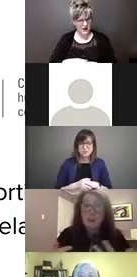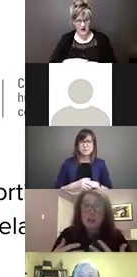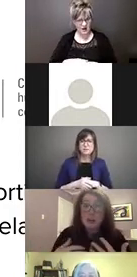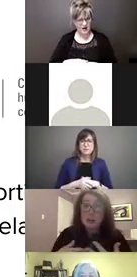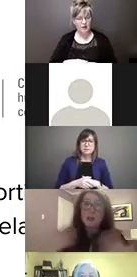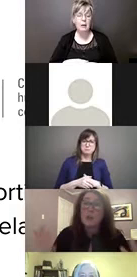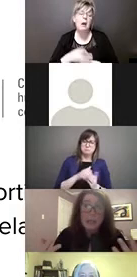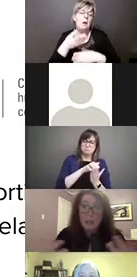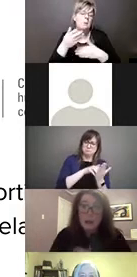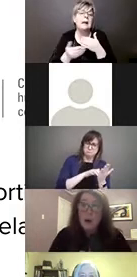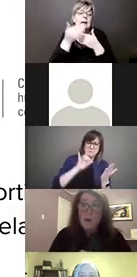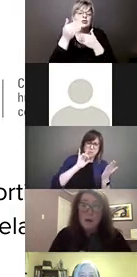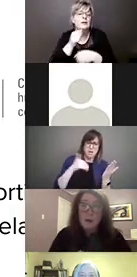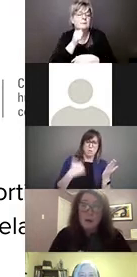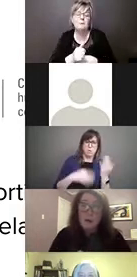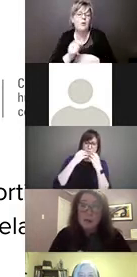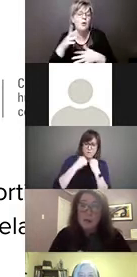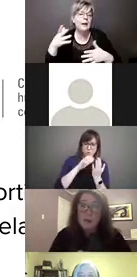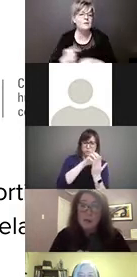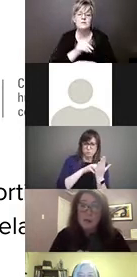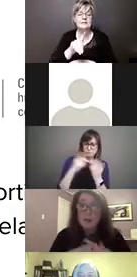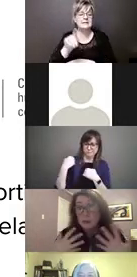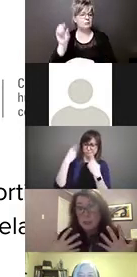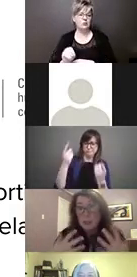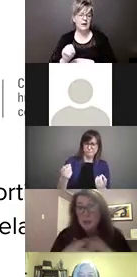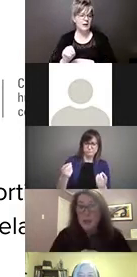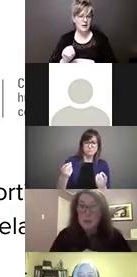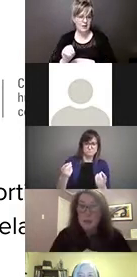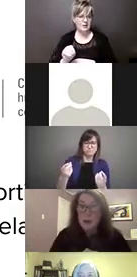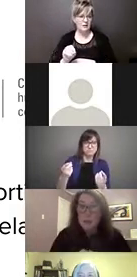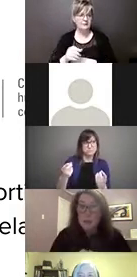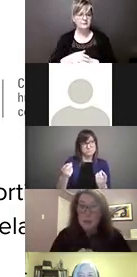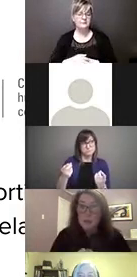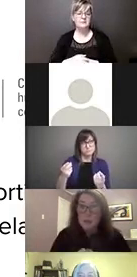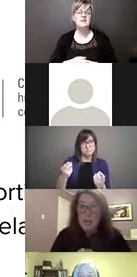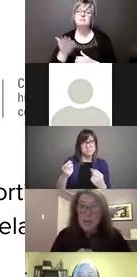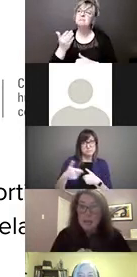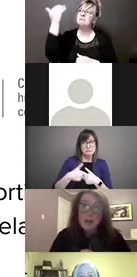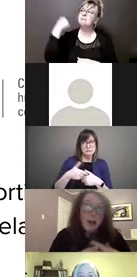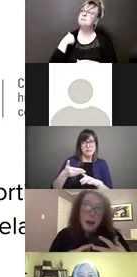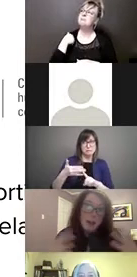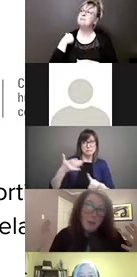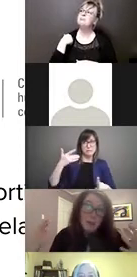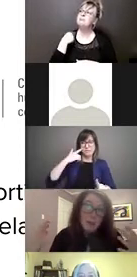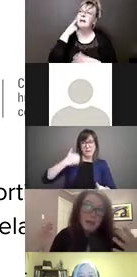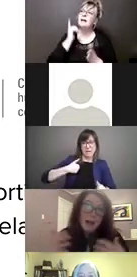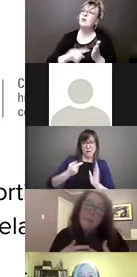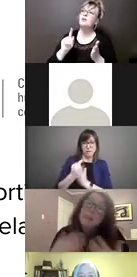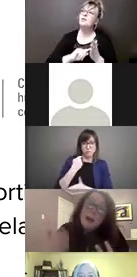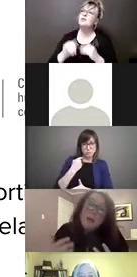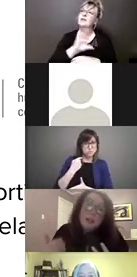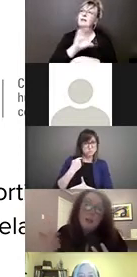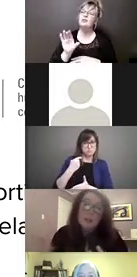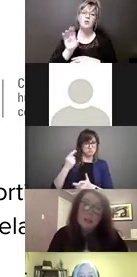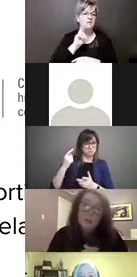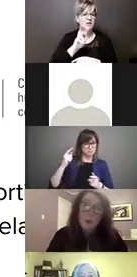degree over the course of certainly if I look back at the reviews of Canada, that really hasn't happened.